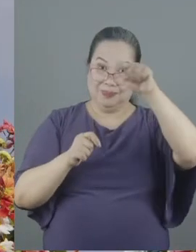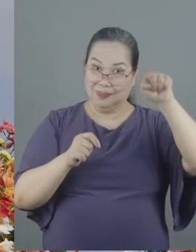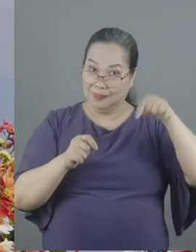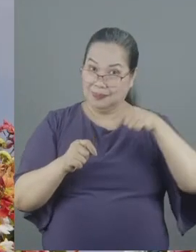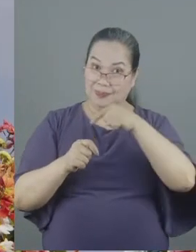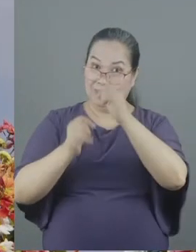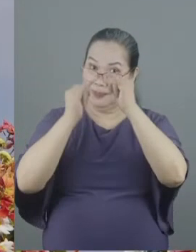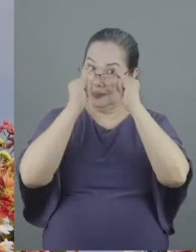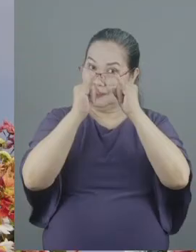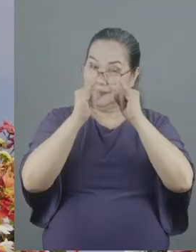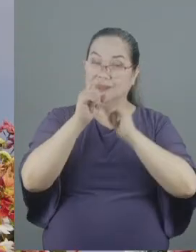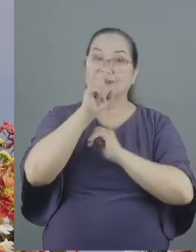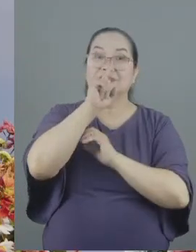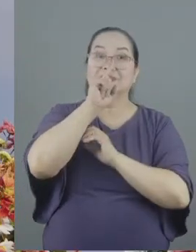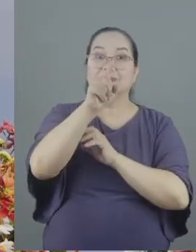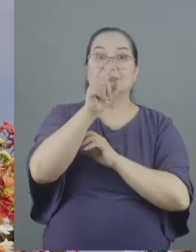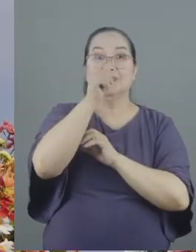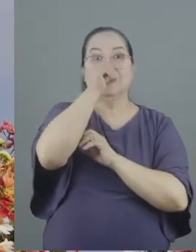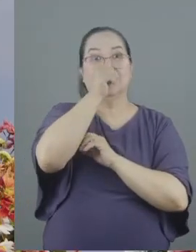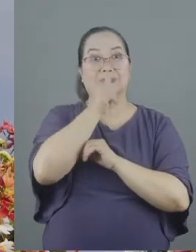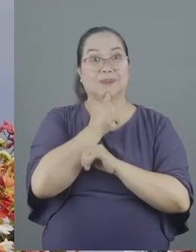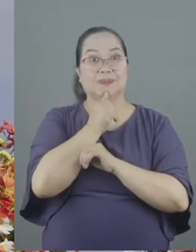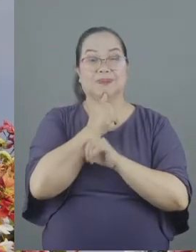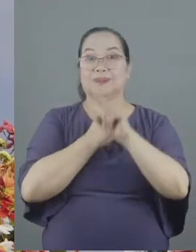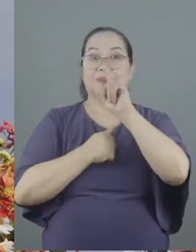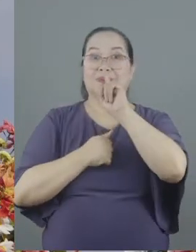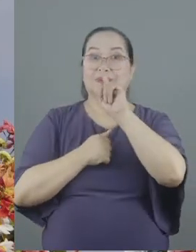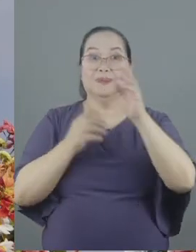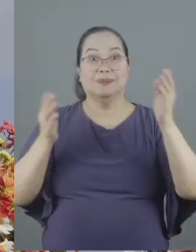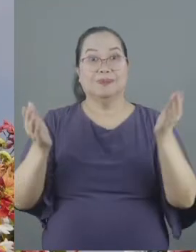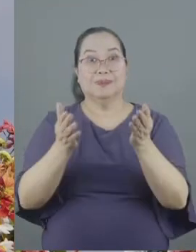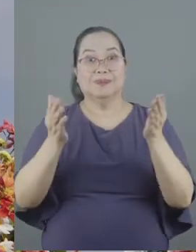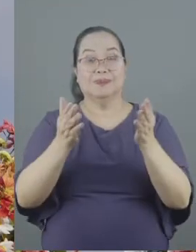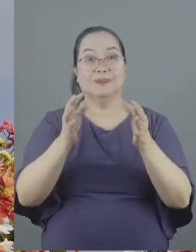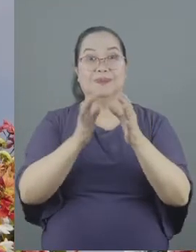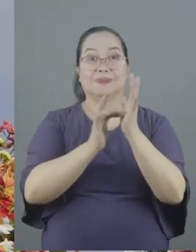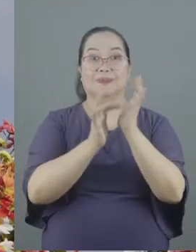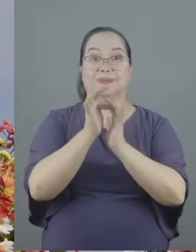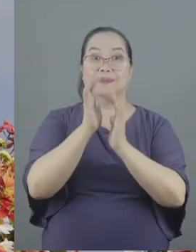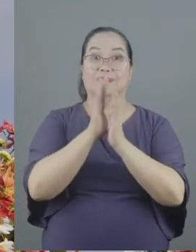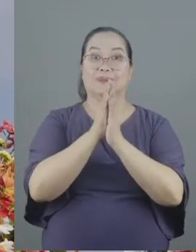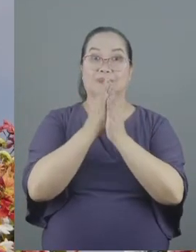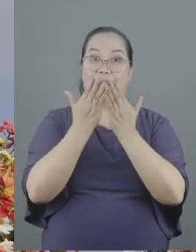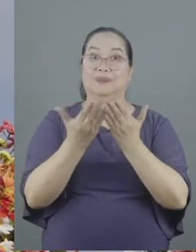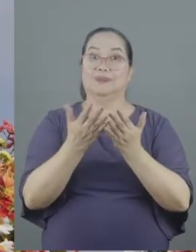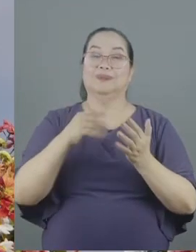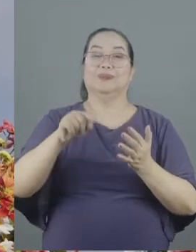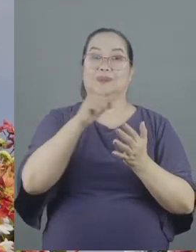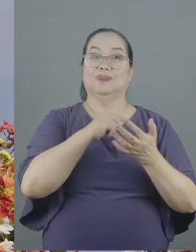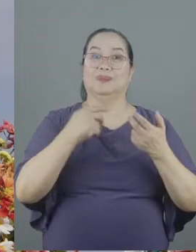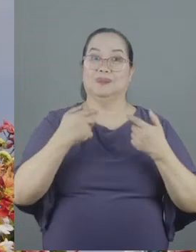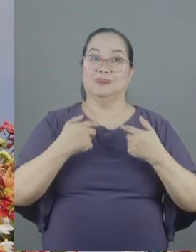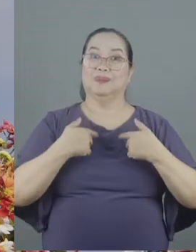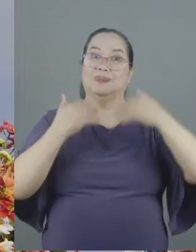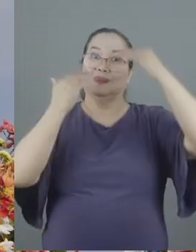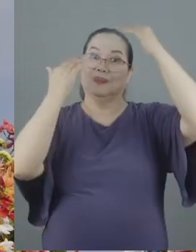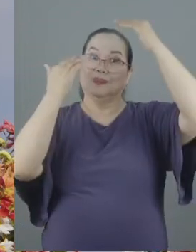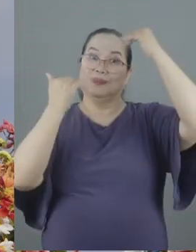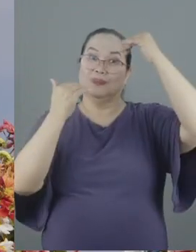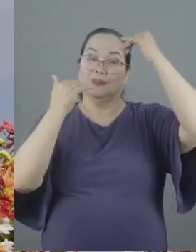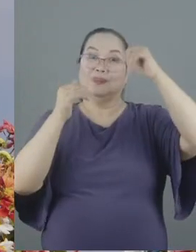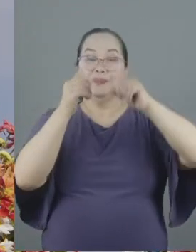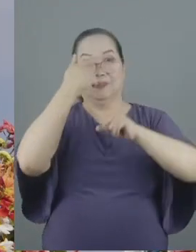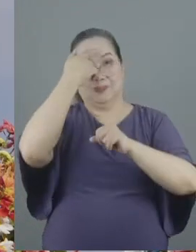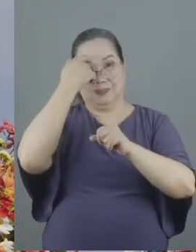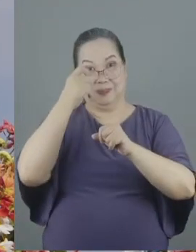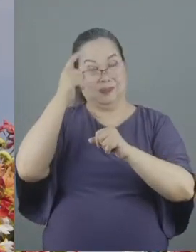that through endurance and through the encouragement of the scriptures we might have hope so because